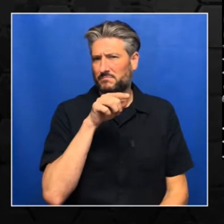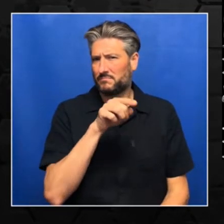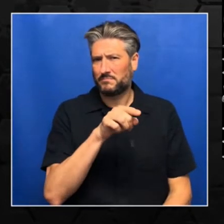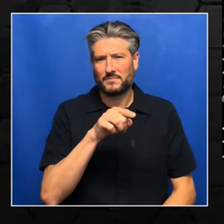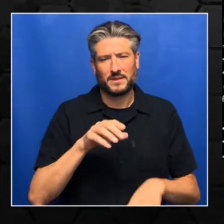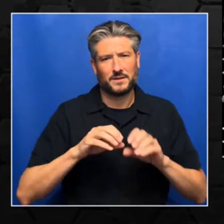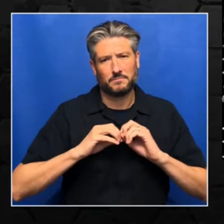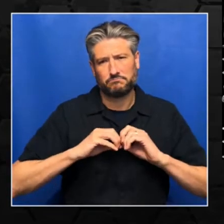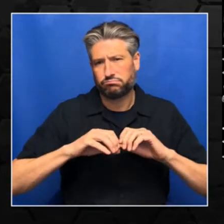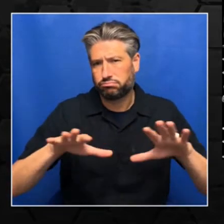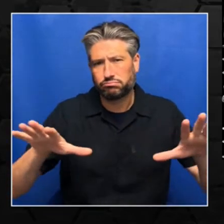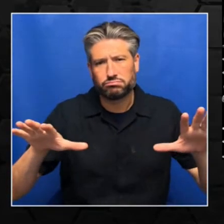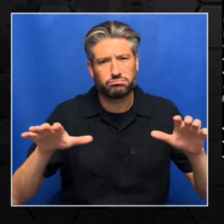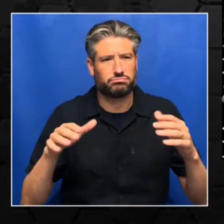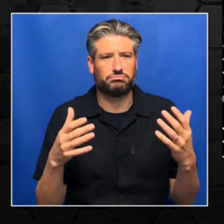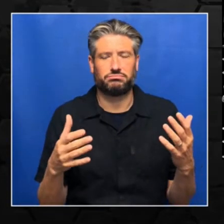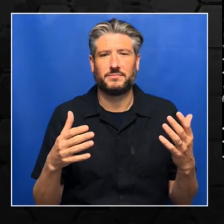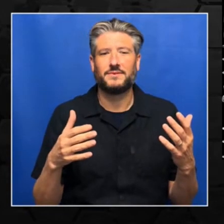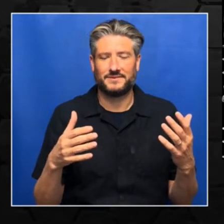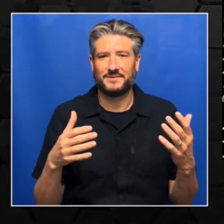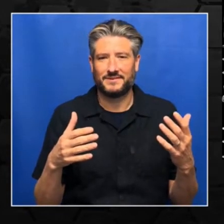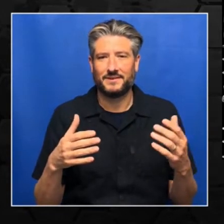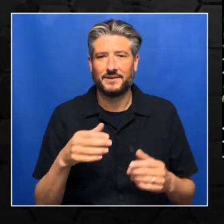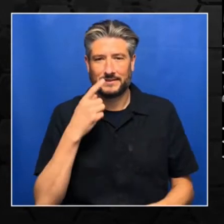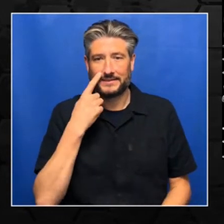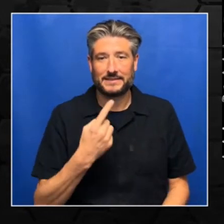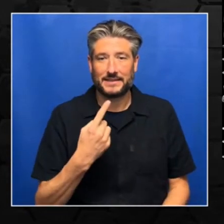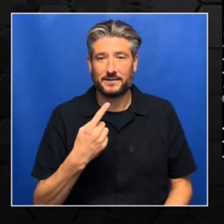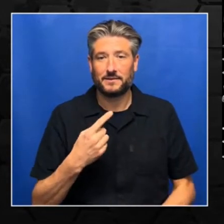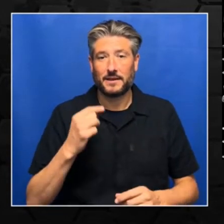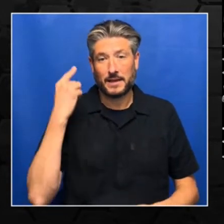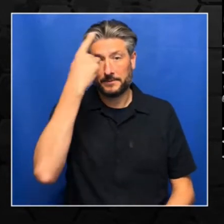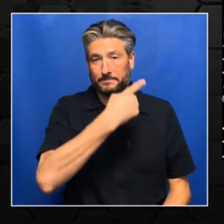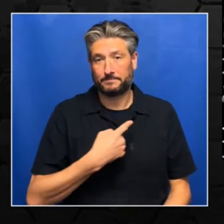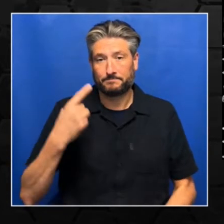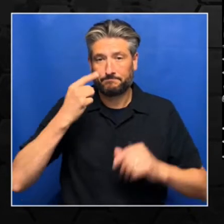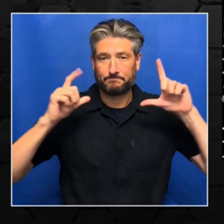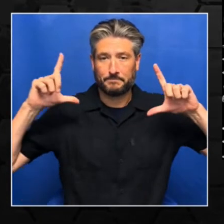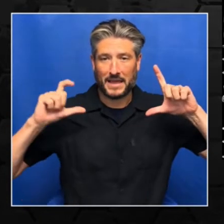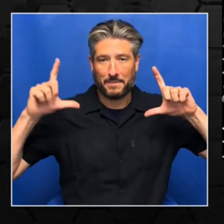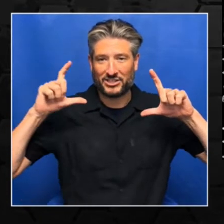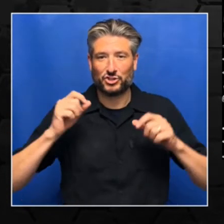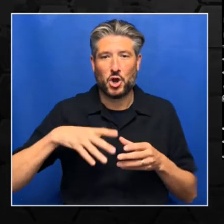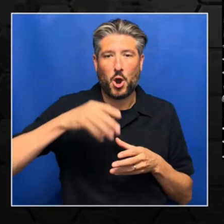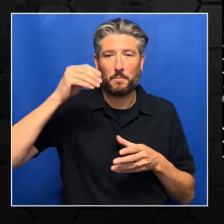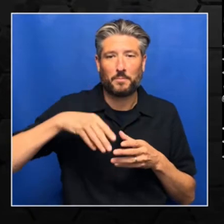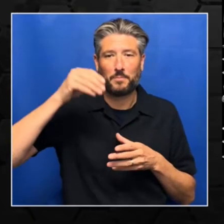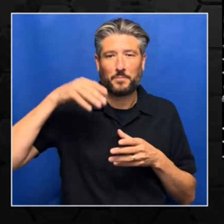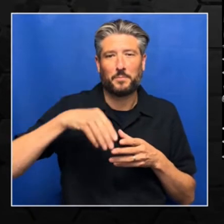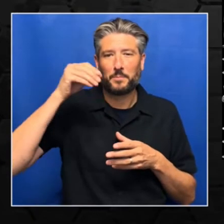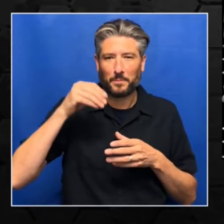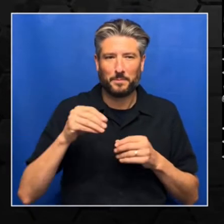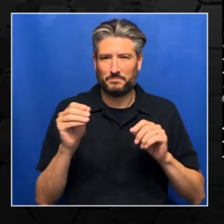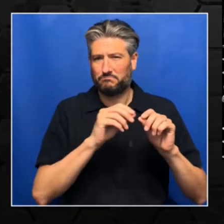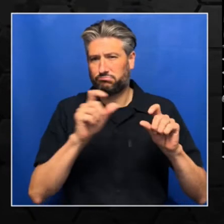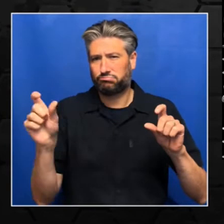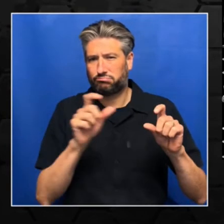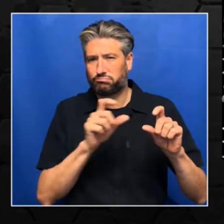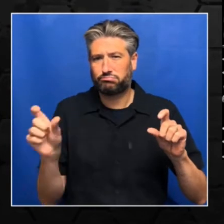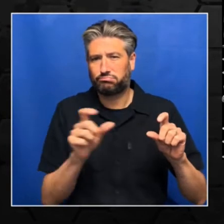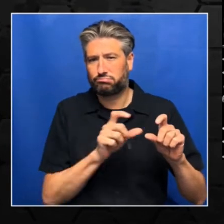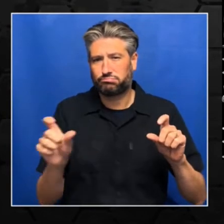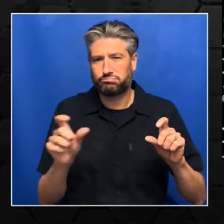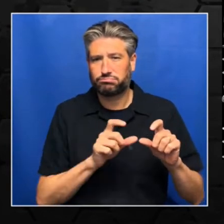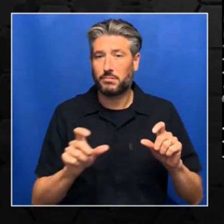contains the images of loads, as you can see over here. And to teach you how to build and train your own neural